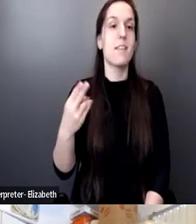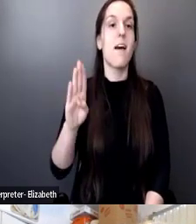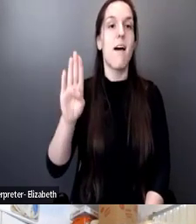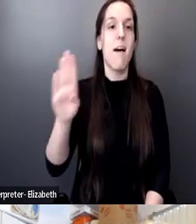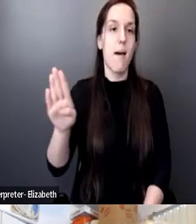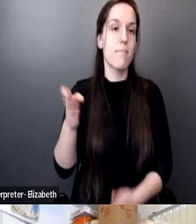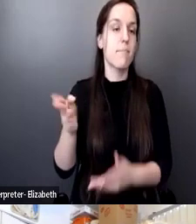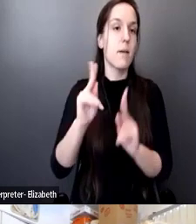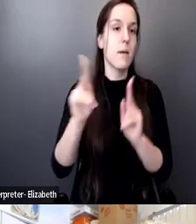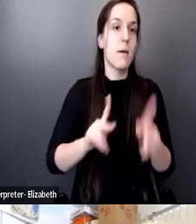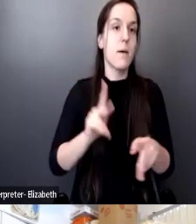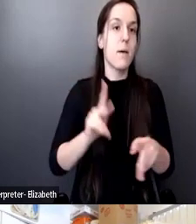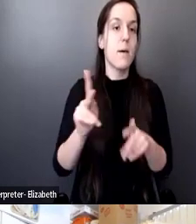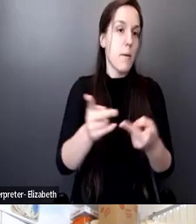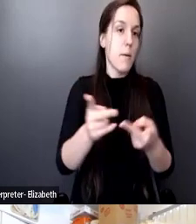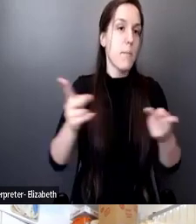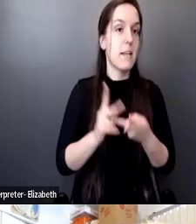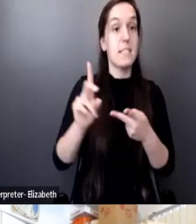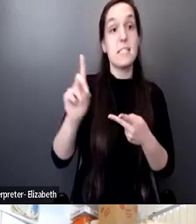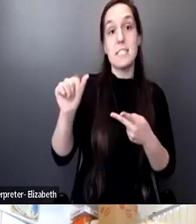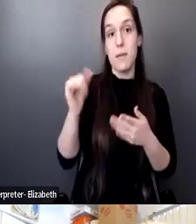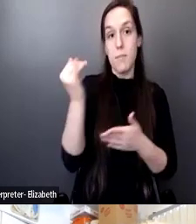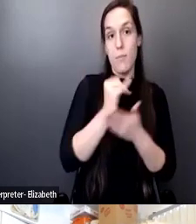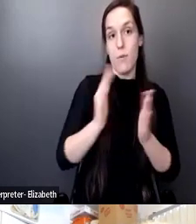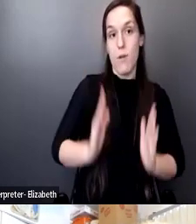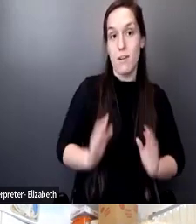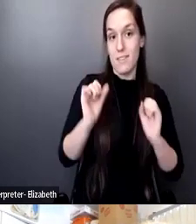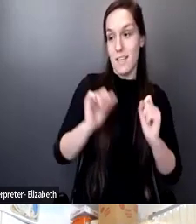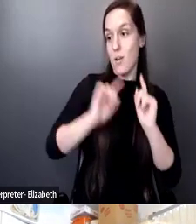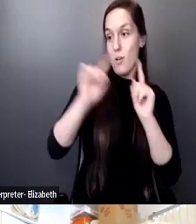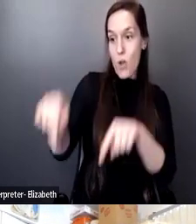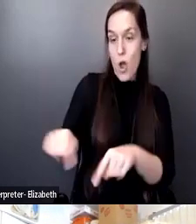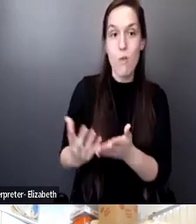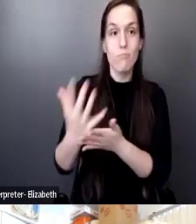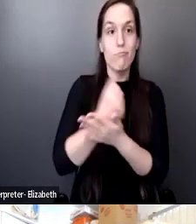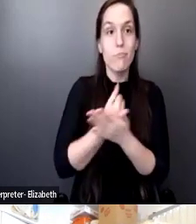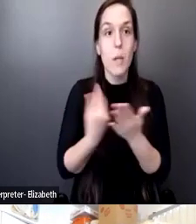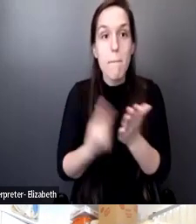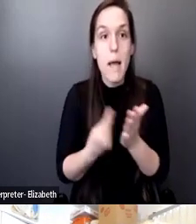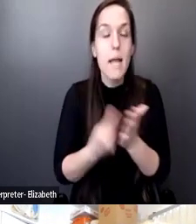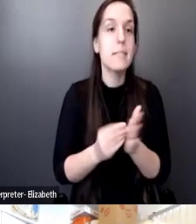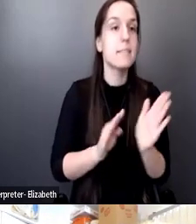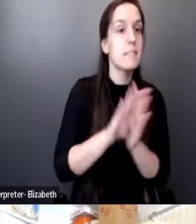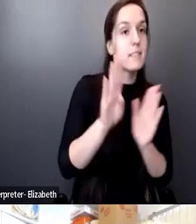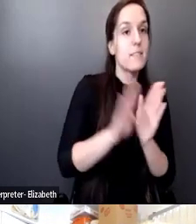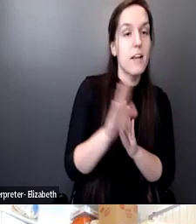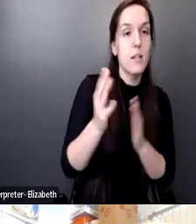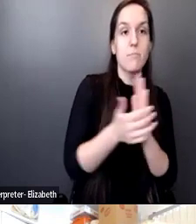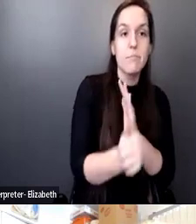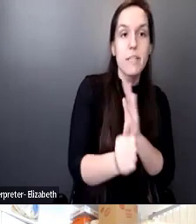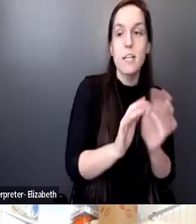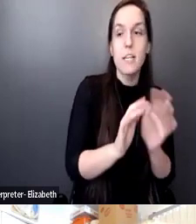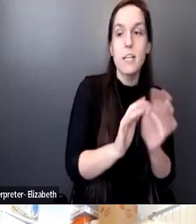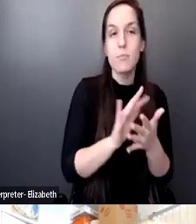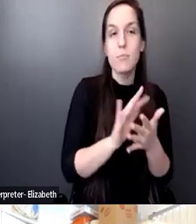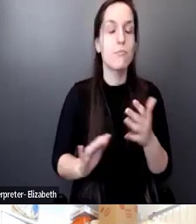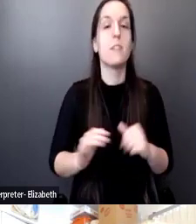place for disabled artists to work and earn money and develop their skills and be in community.